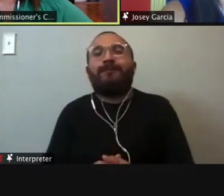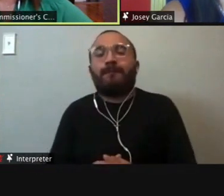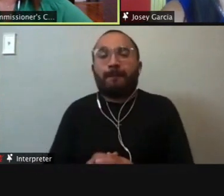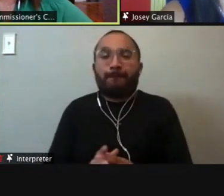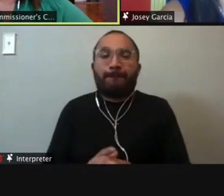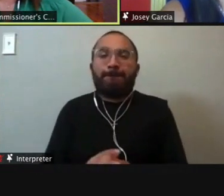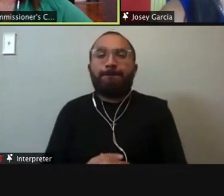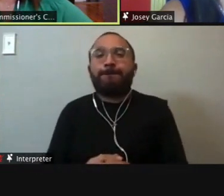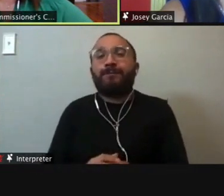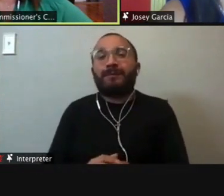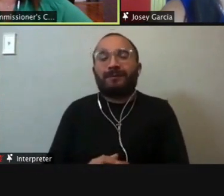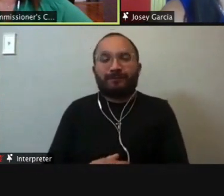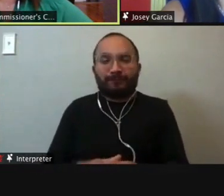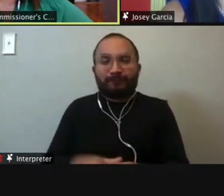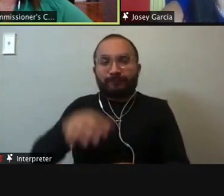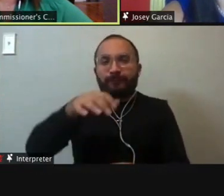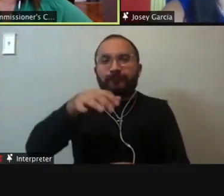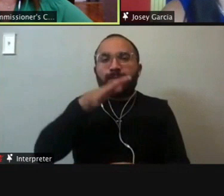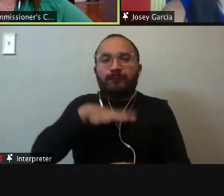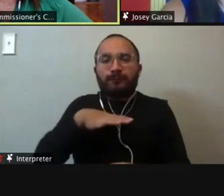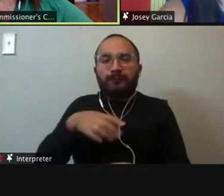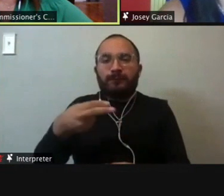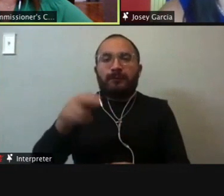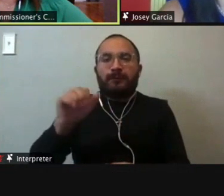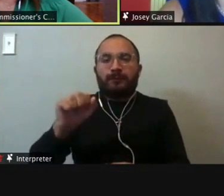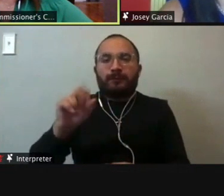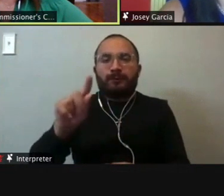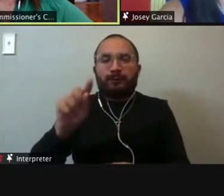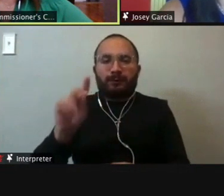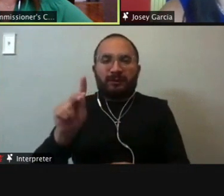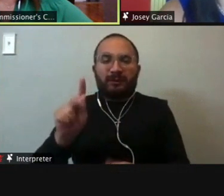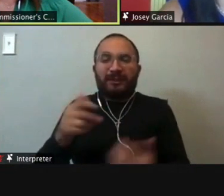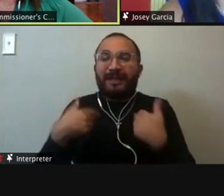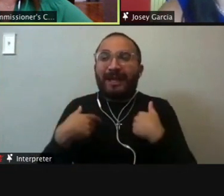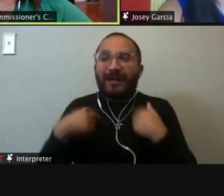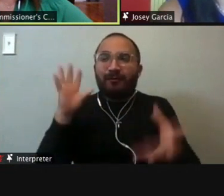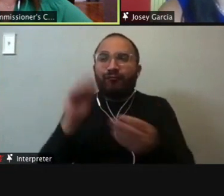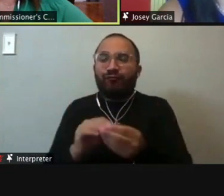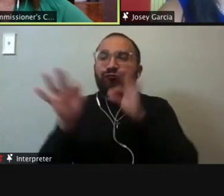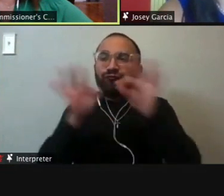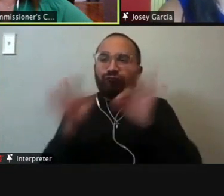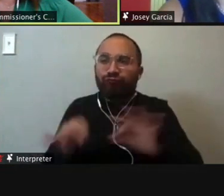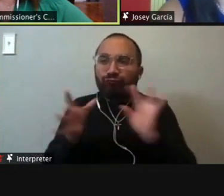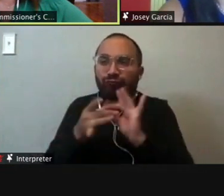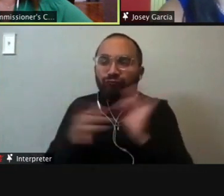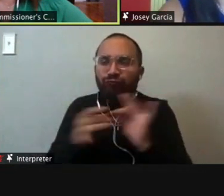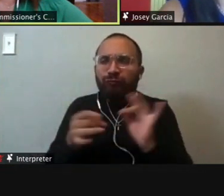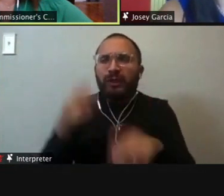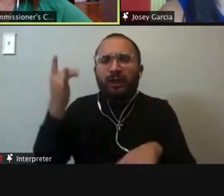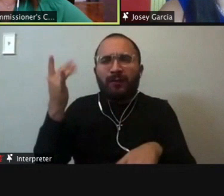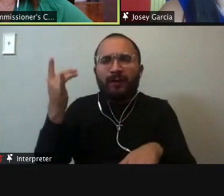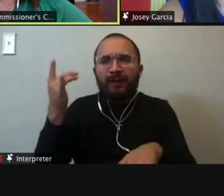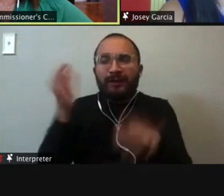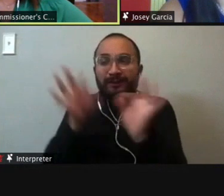Thank you, Mr. Lara. Ms. Hortick, same question. Do you have any closing comments and why do you find it important